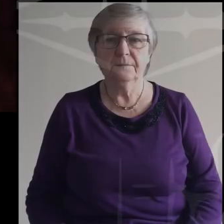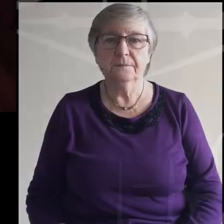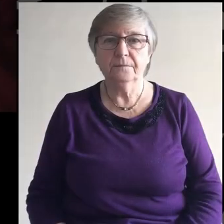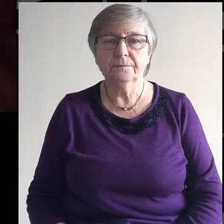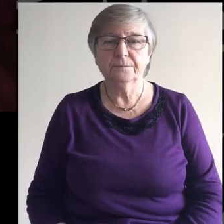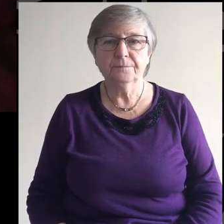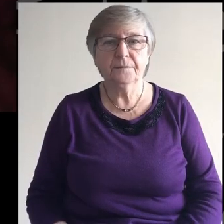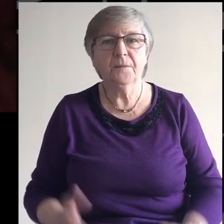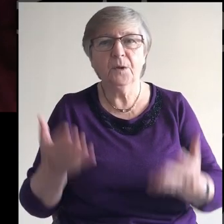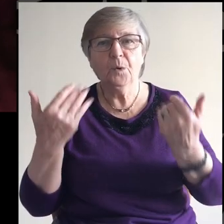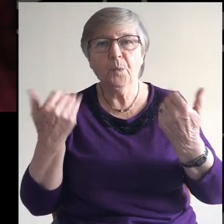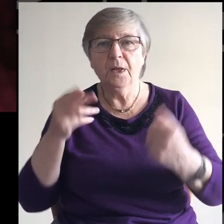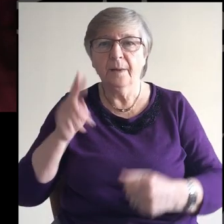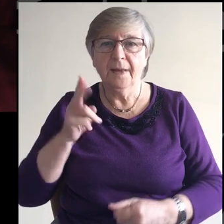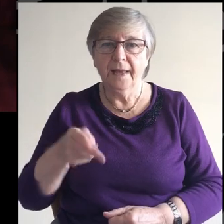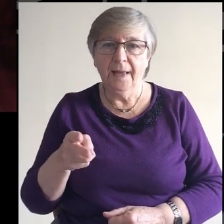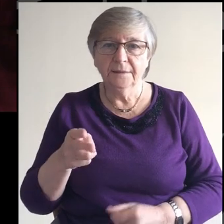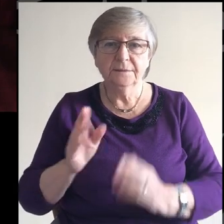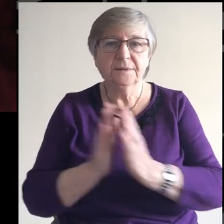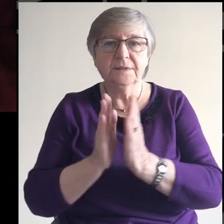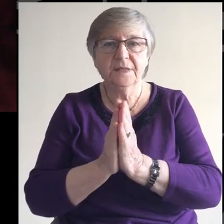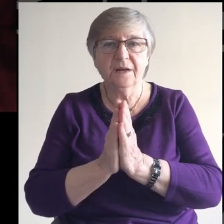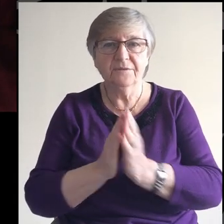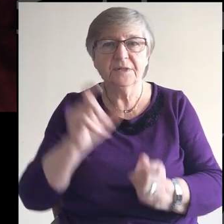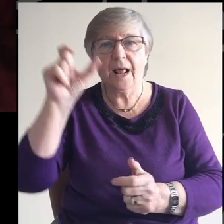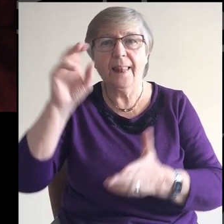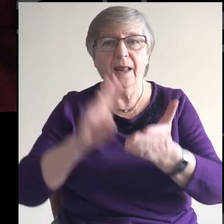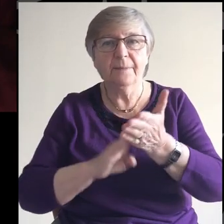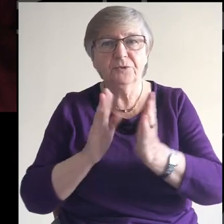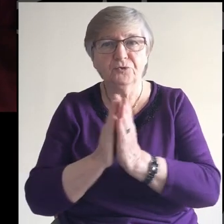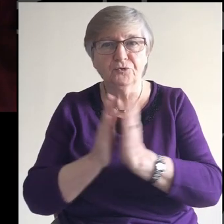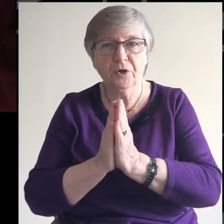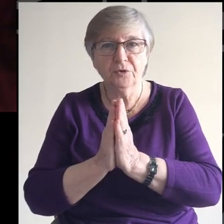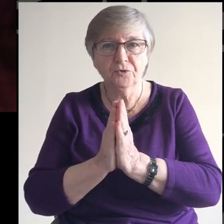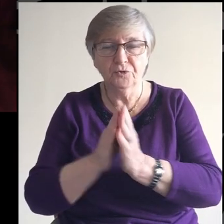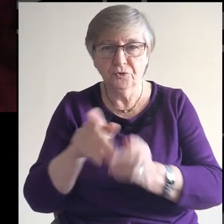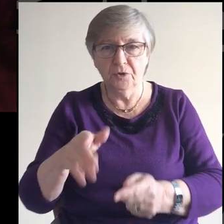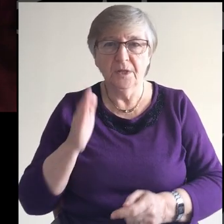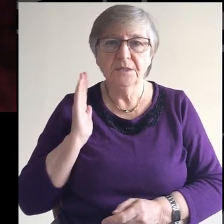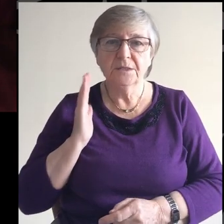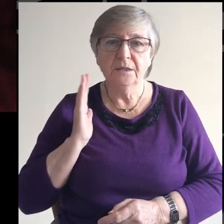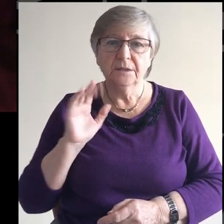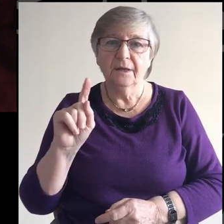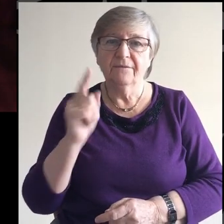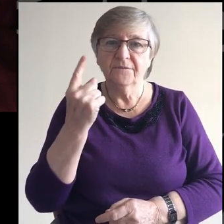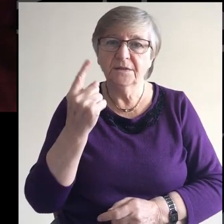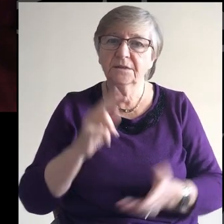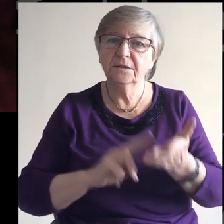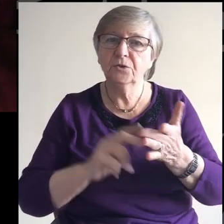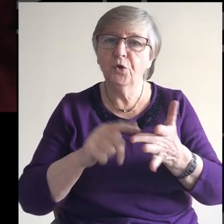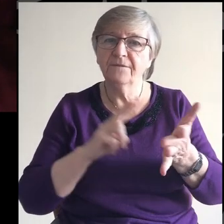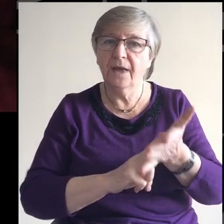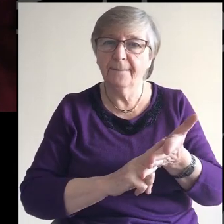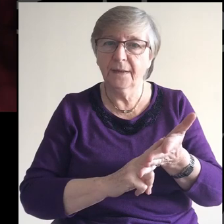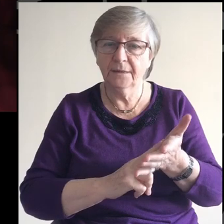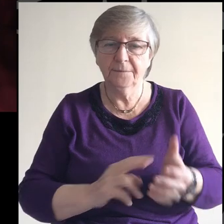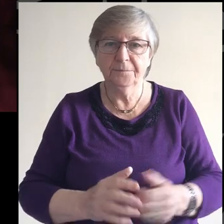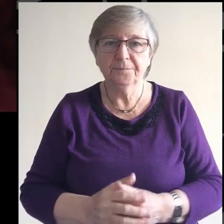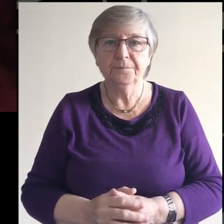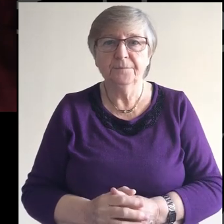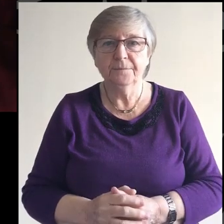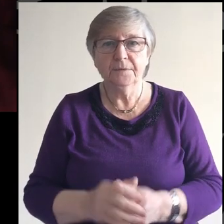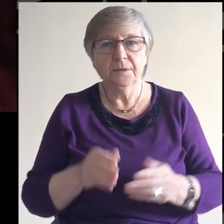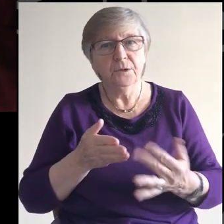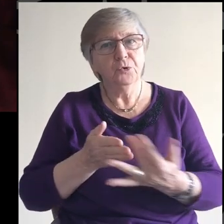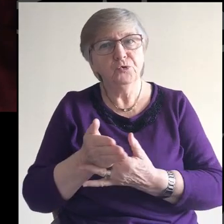Well, again to our service for Claymont Parish Church for this time for Sunday, the 1st of November. During